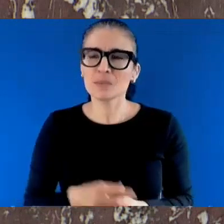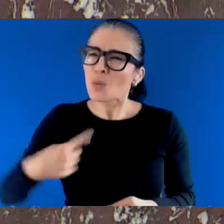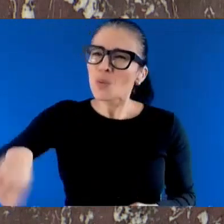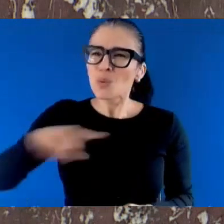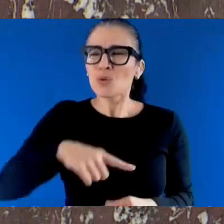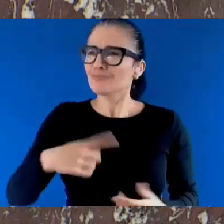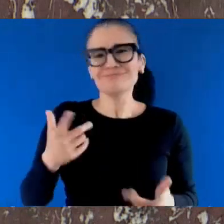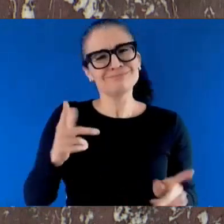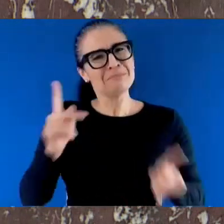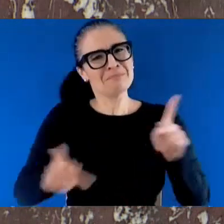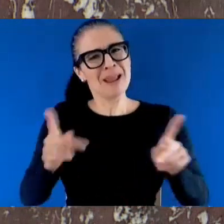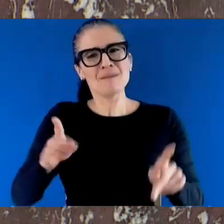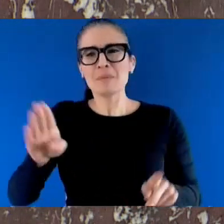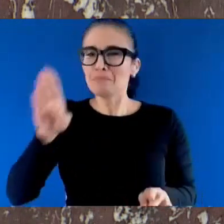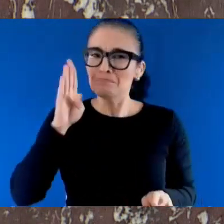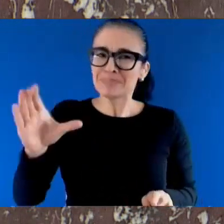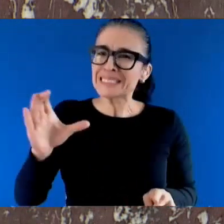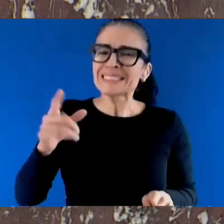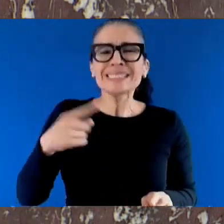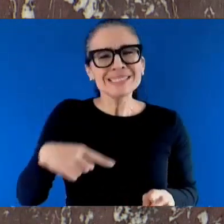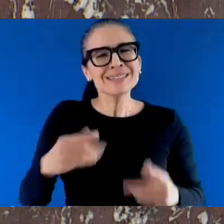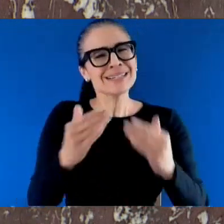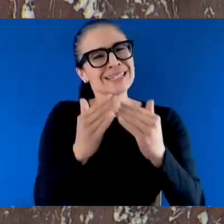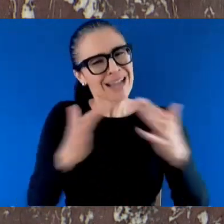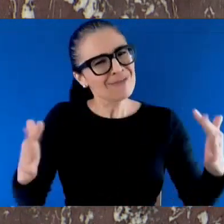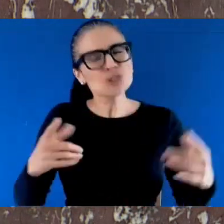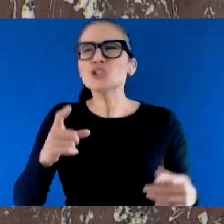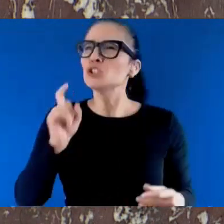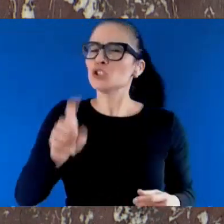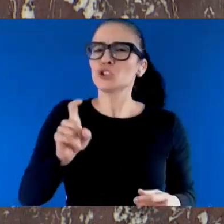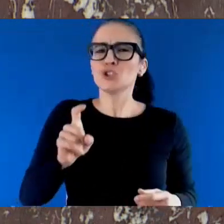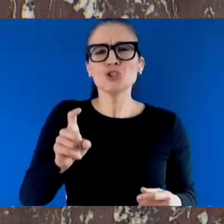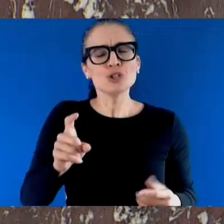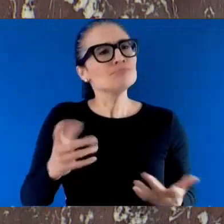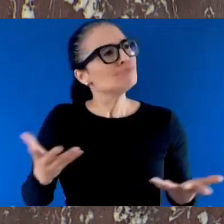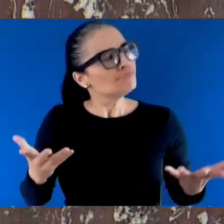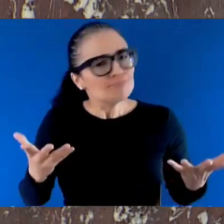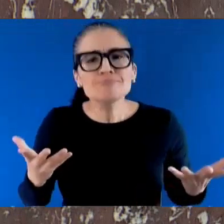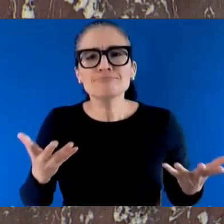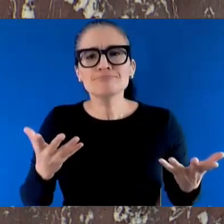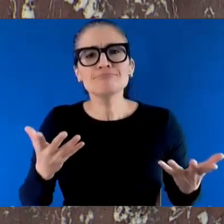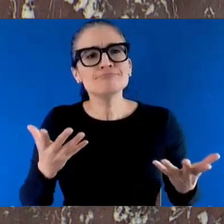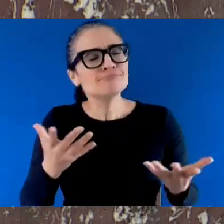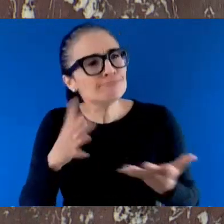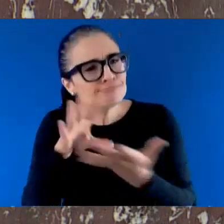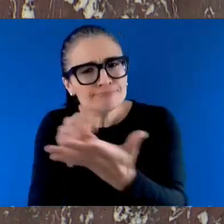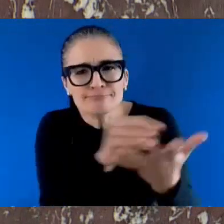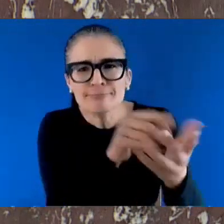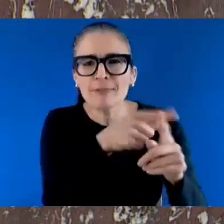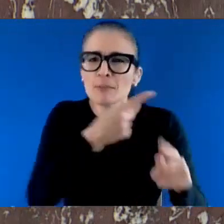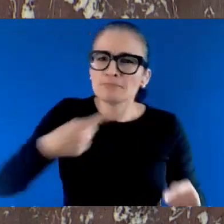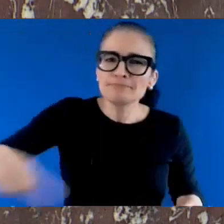space. And the more we learn, the more we can better represent them and their community's needs. Thank you.